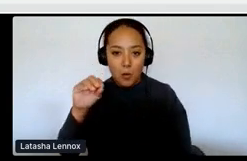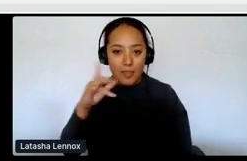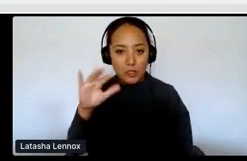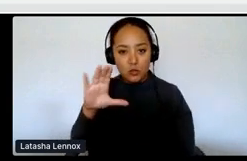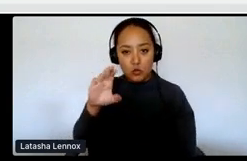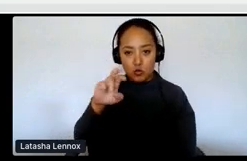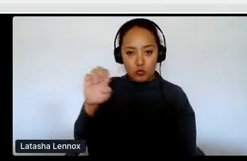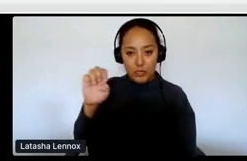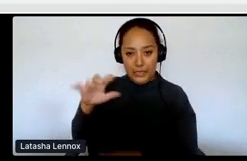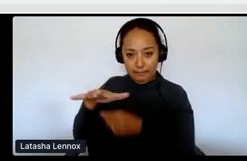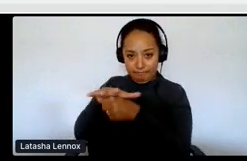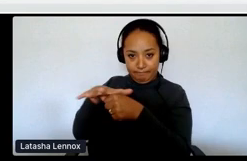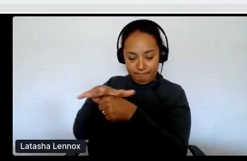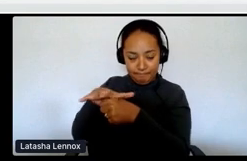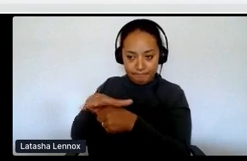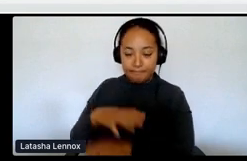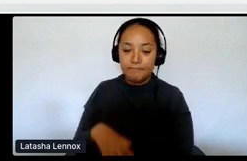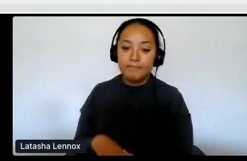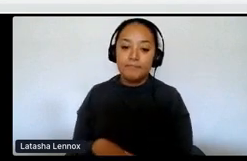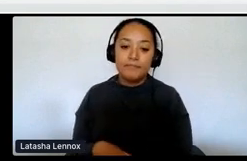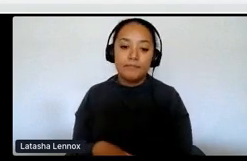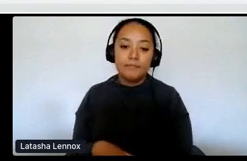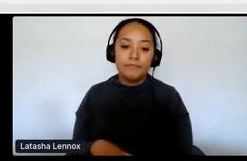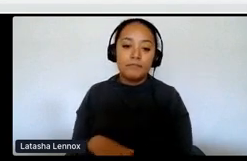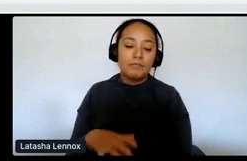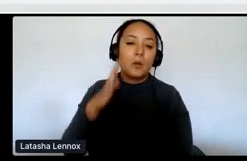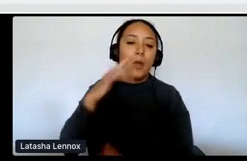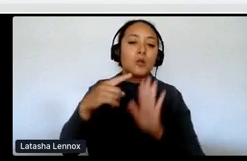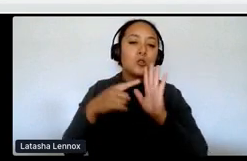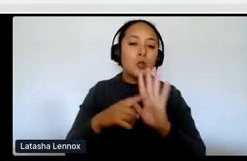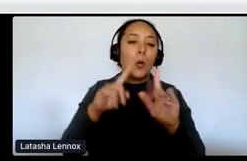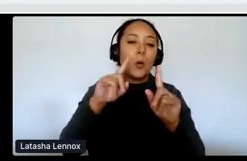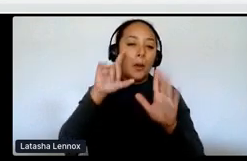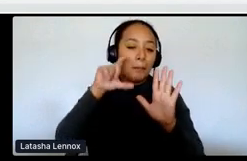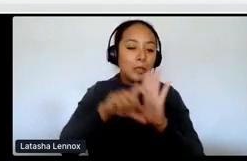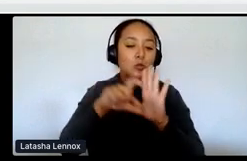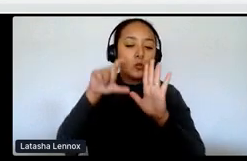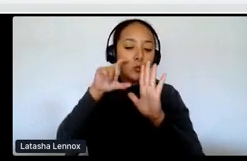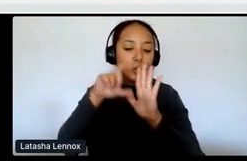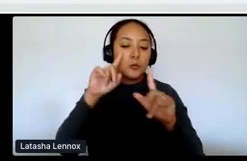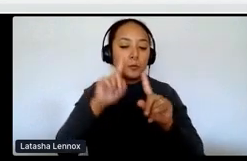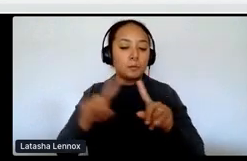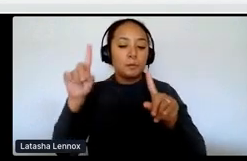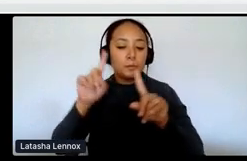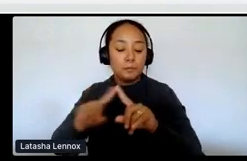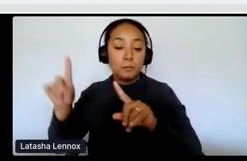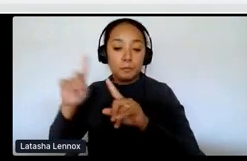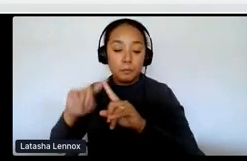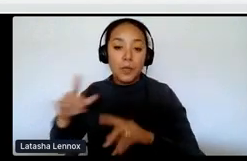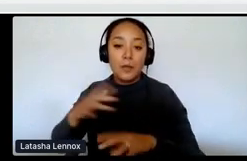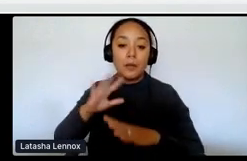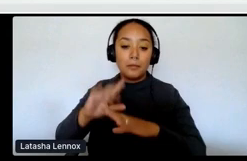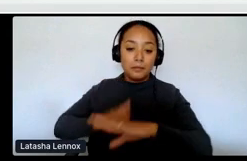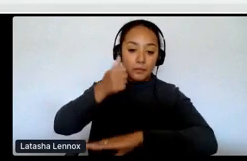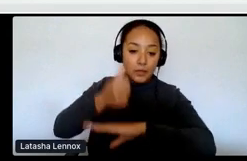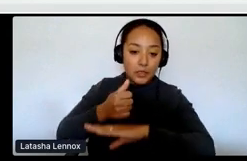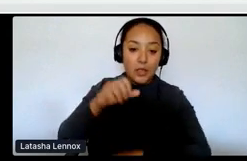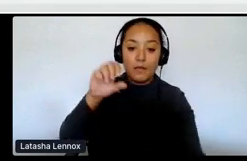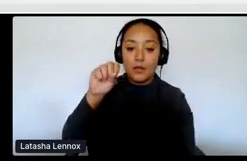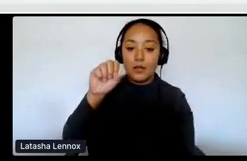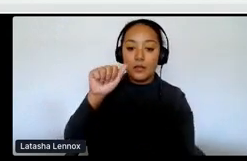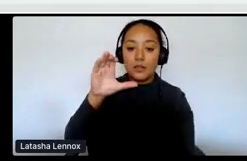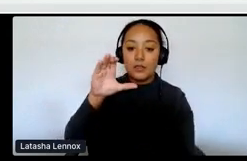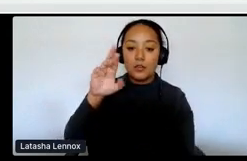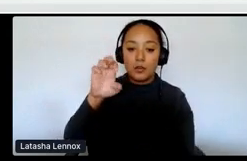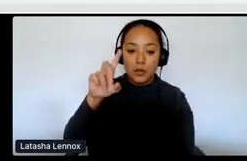tell a little bit of story of that through photos here. But I am the founder of Sacred Earth Solar and also the